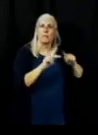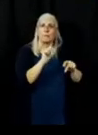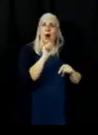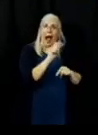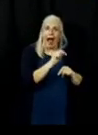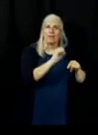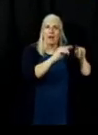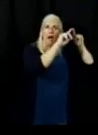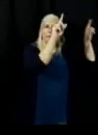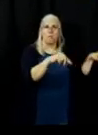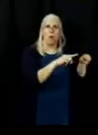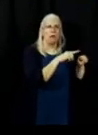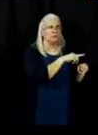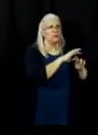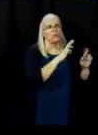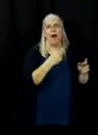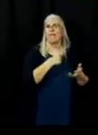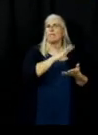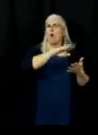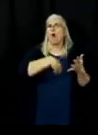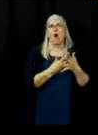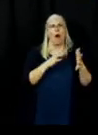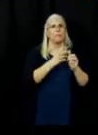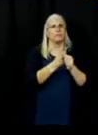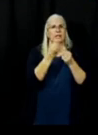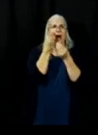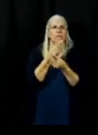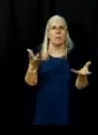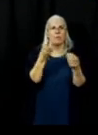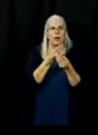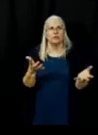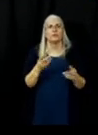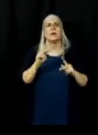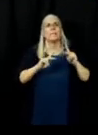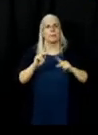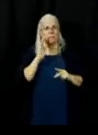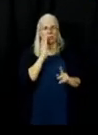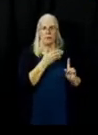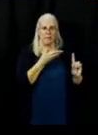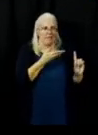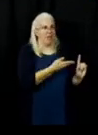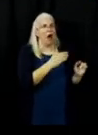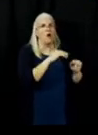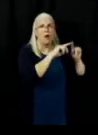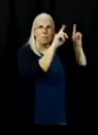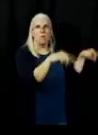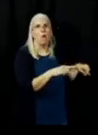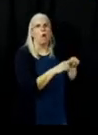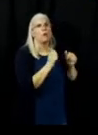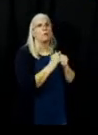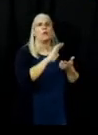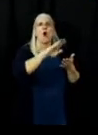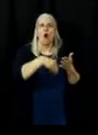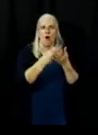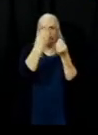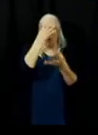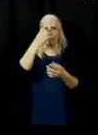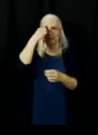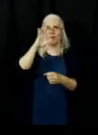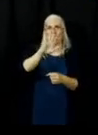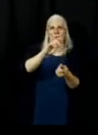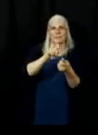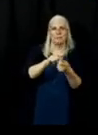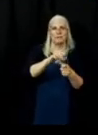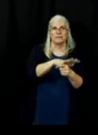tomorrow we will have personnel there with updated information for your community join us tomorrow on Facebook